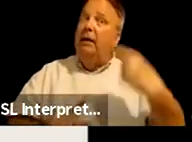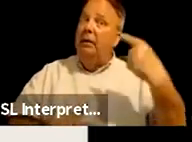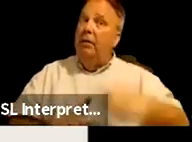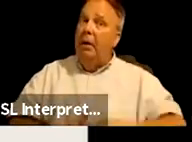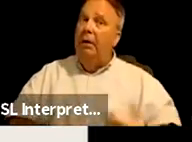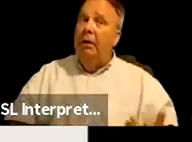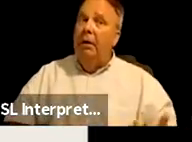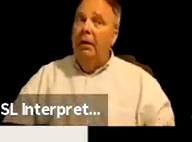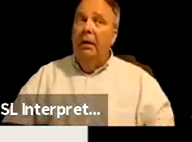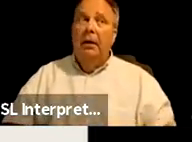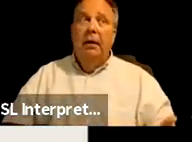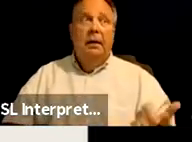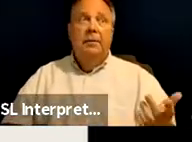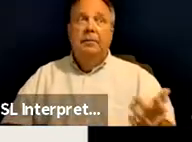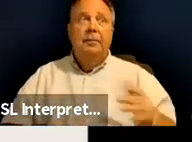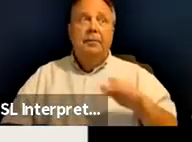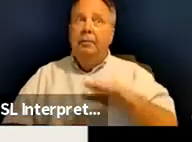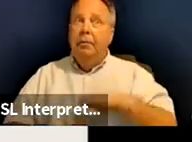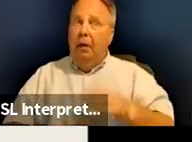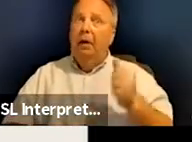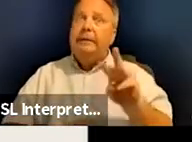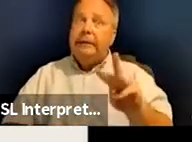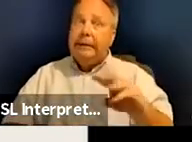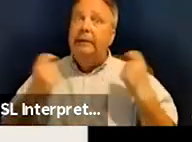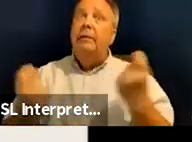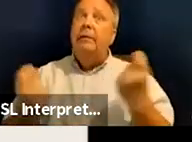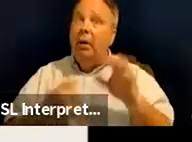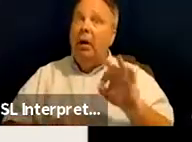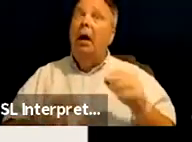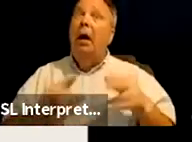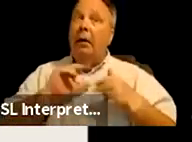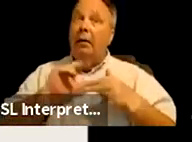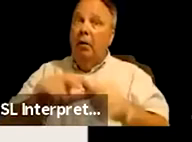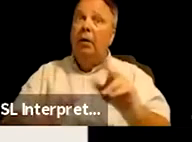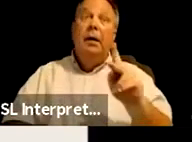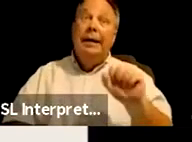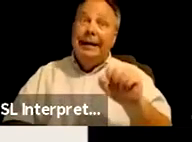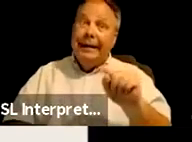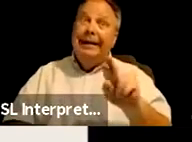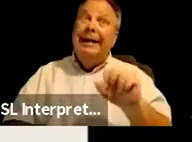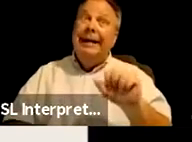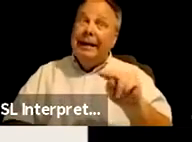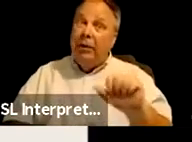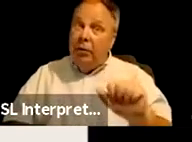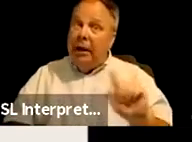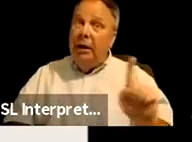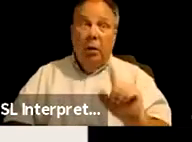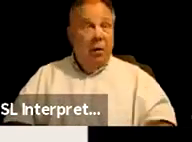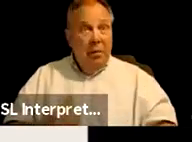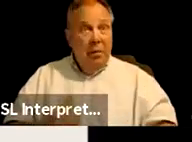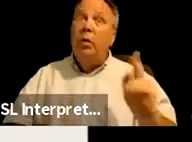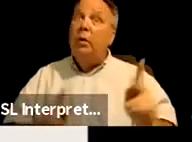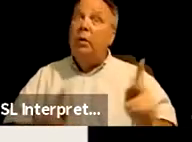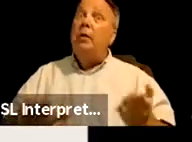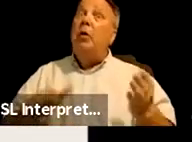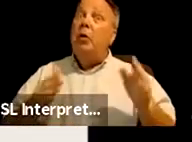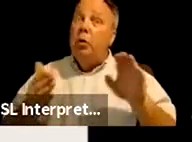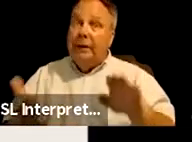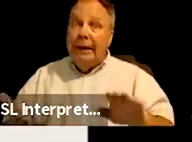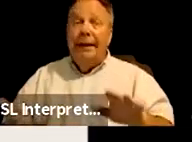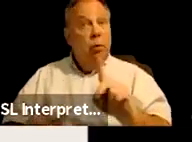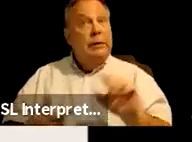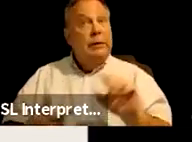on the 16th anniversary of Hurricane Katrina, no less, where the majority of people who died were